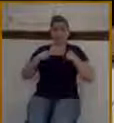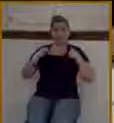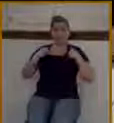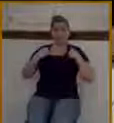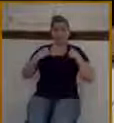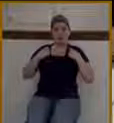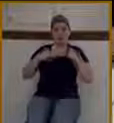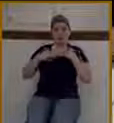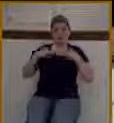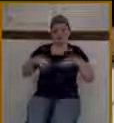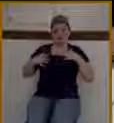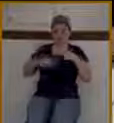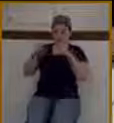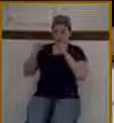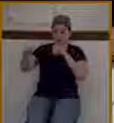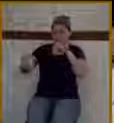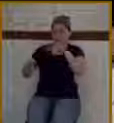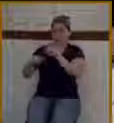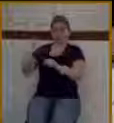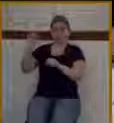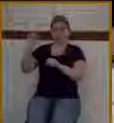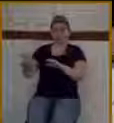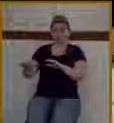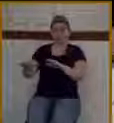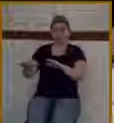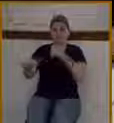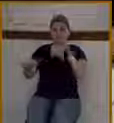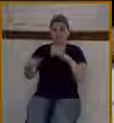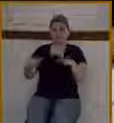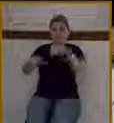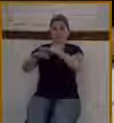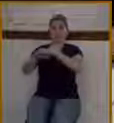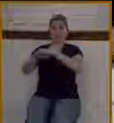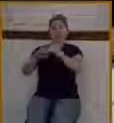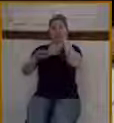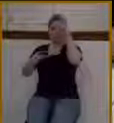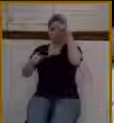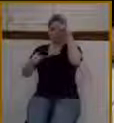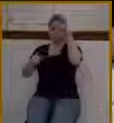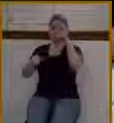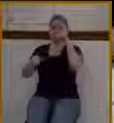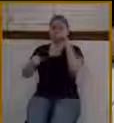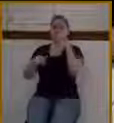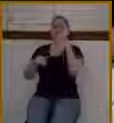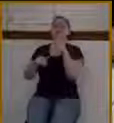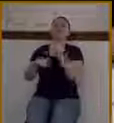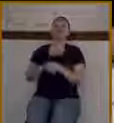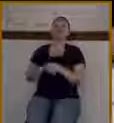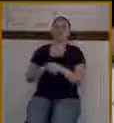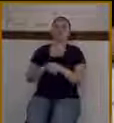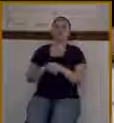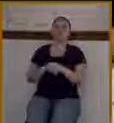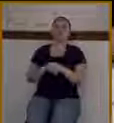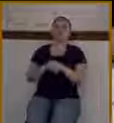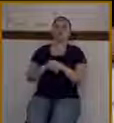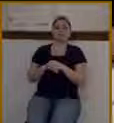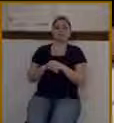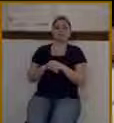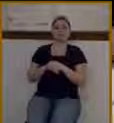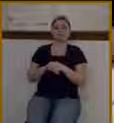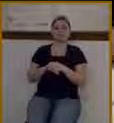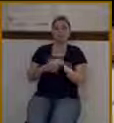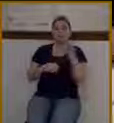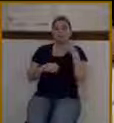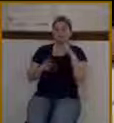and he sat on him. This is the placement. They made a saddle from their garments. They set Jesus on the